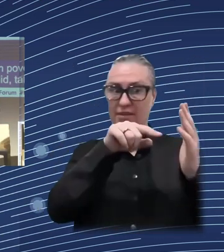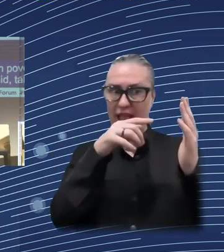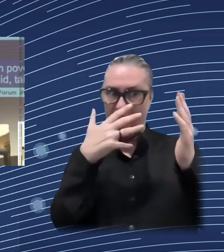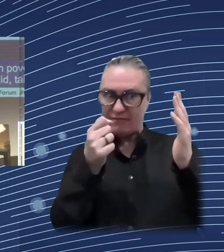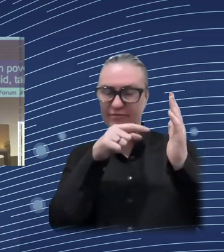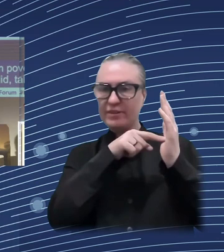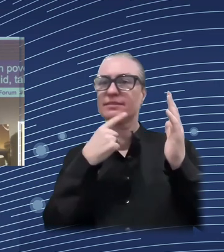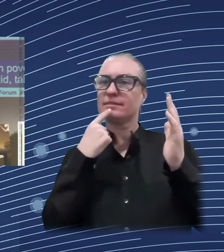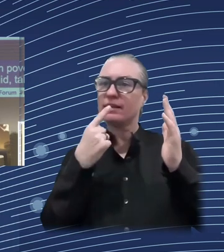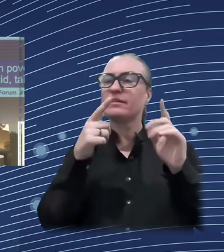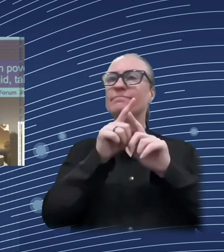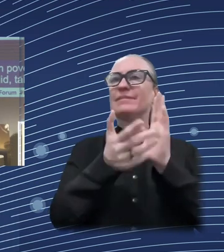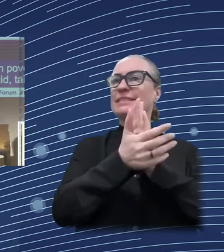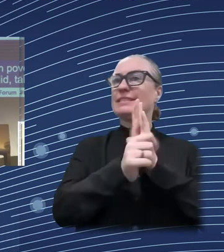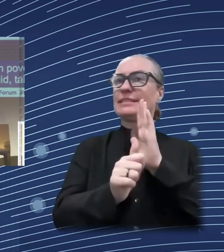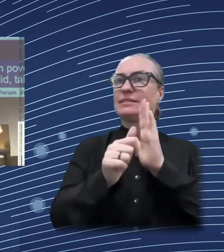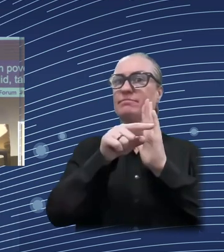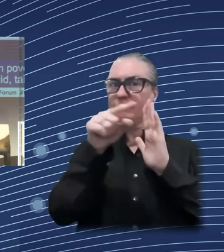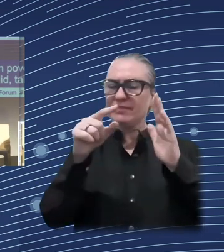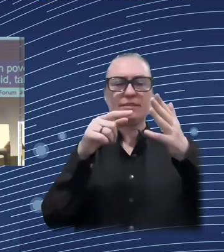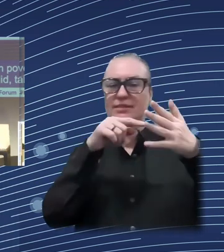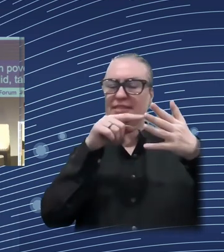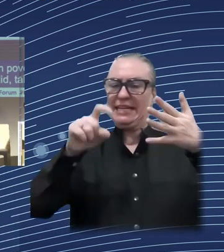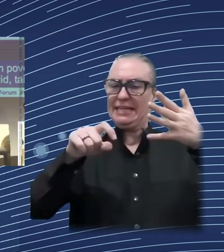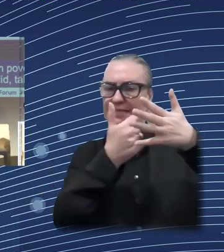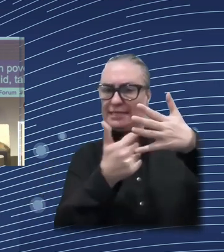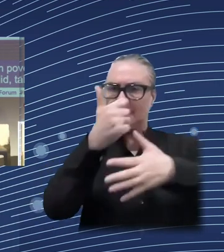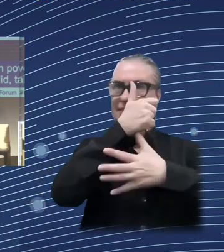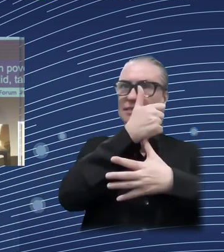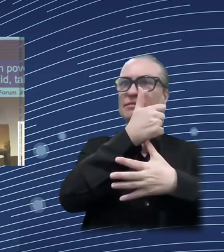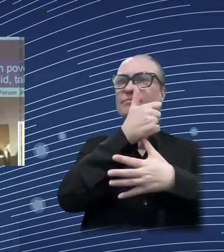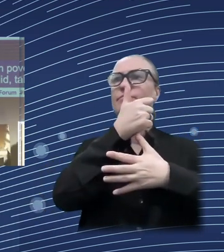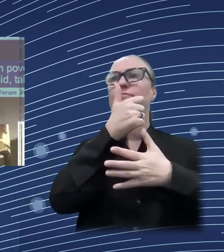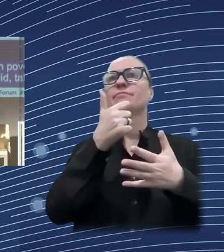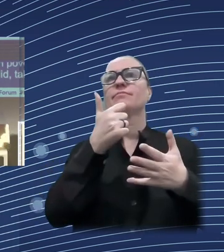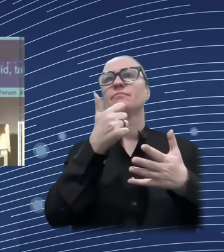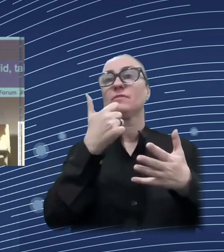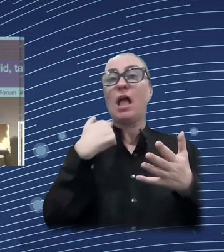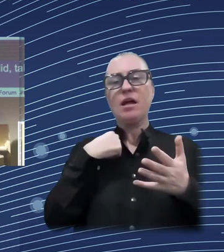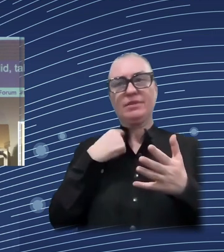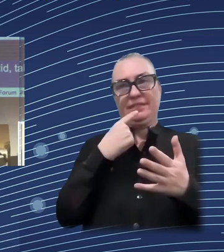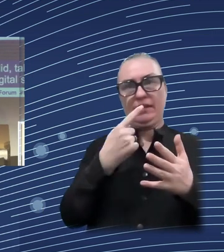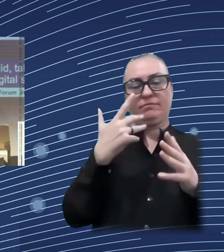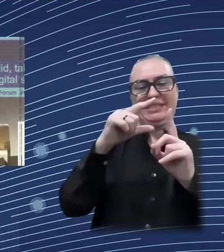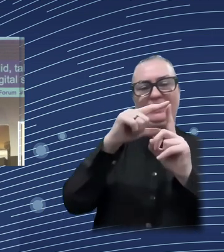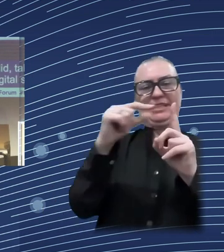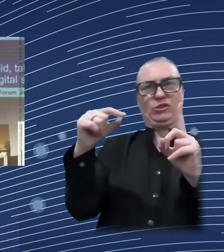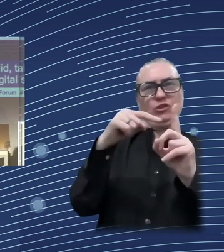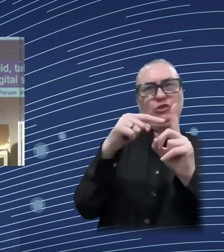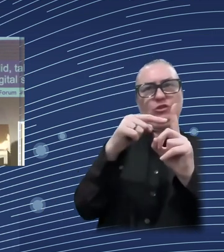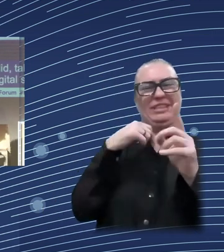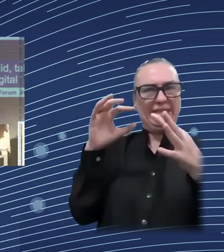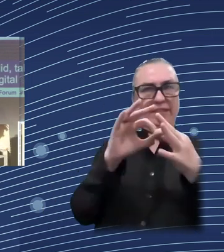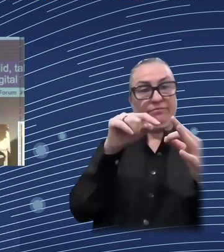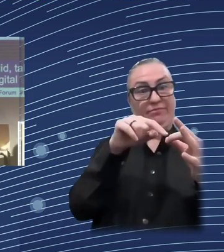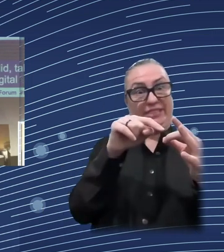evolution, taking into account digitalization. Okay. And we classified the different